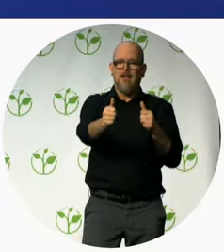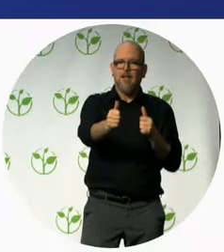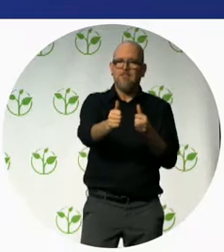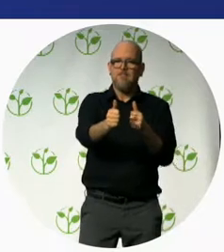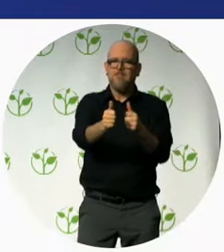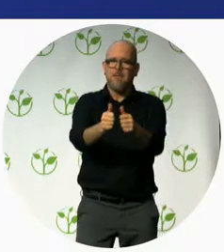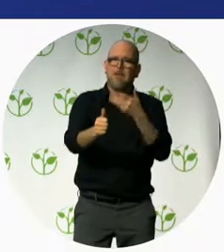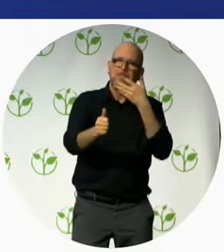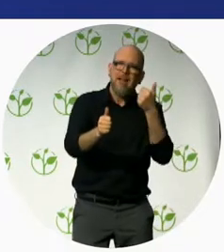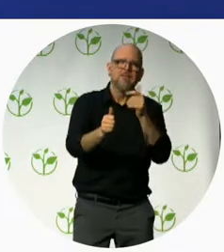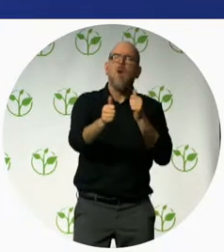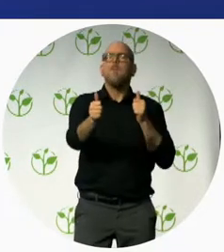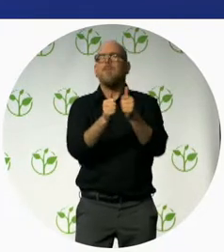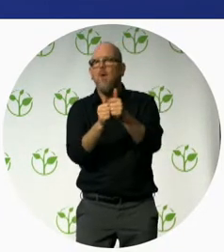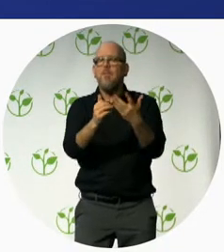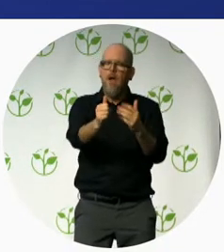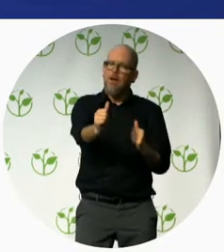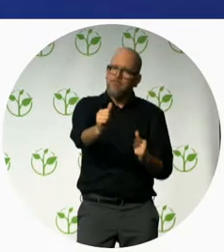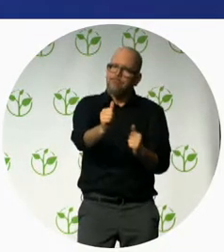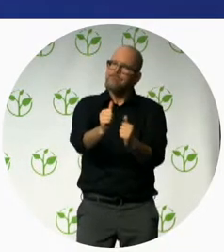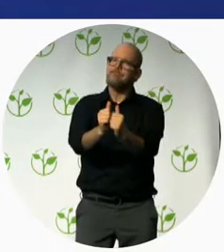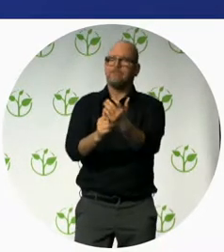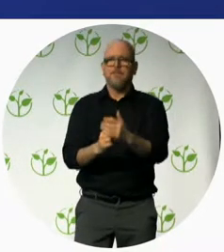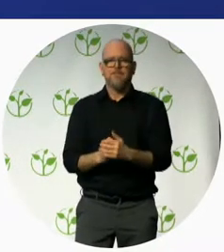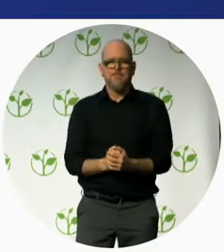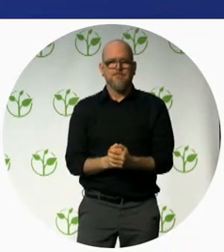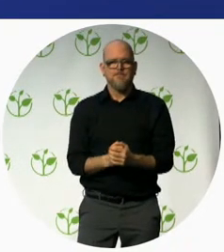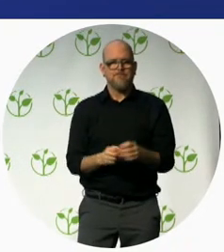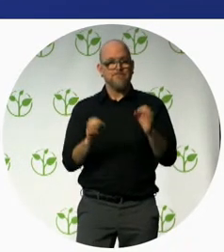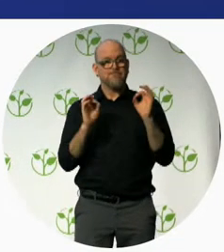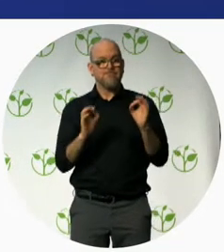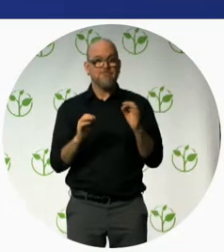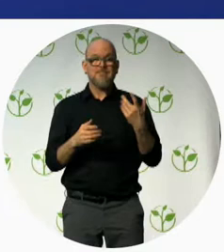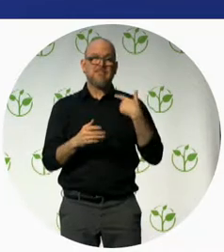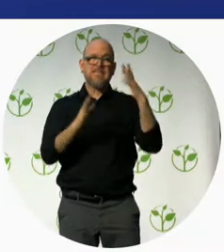the impact over the past 10 years we have